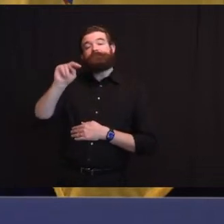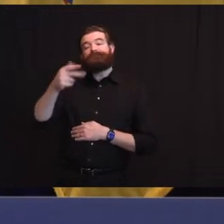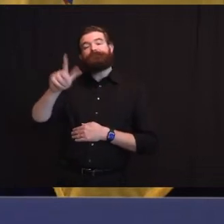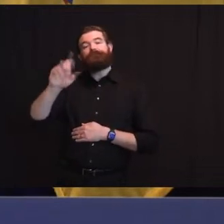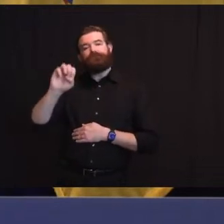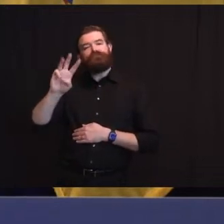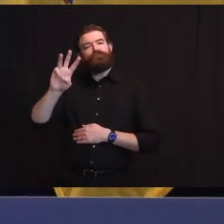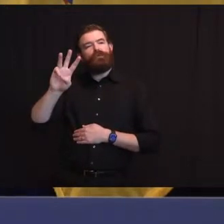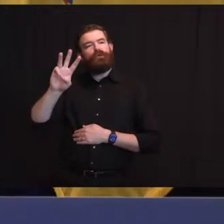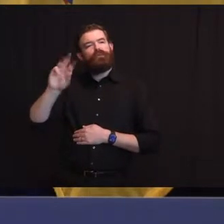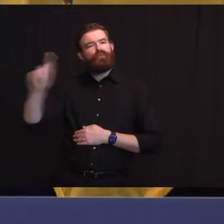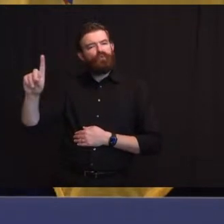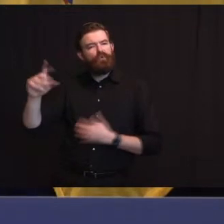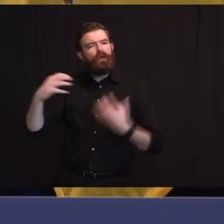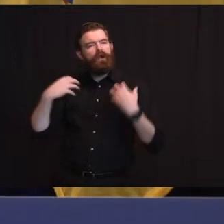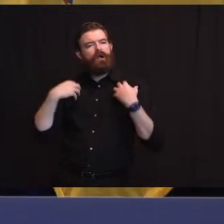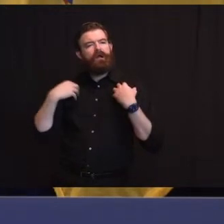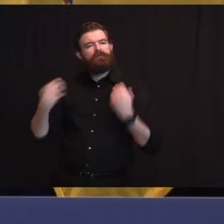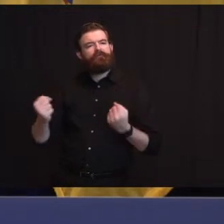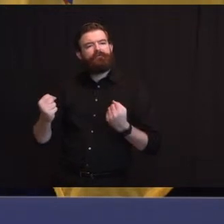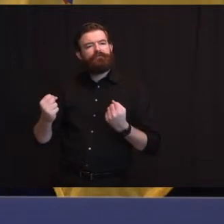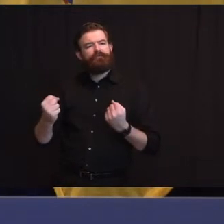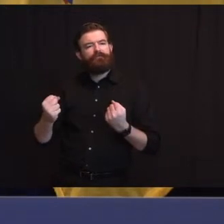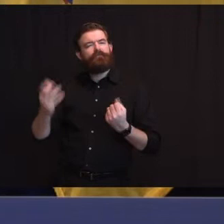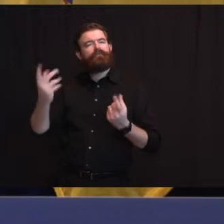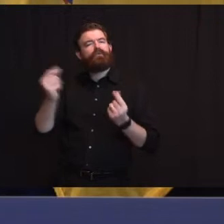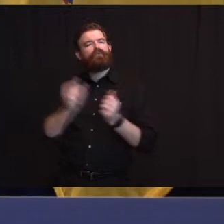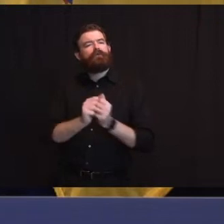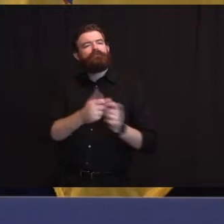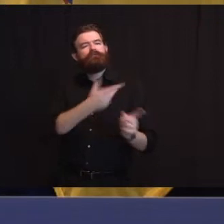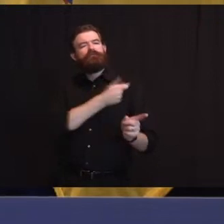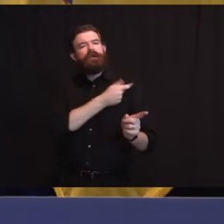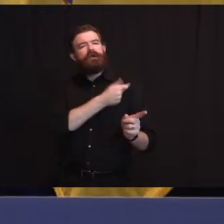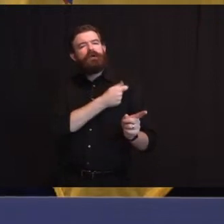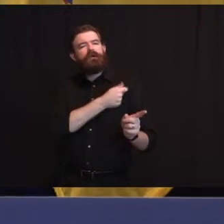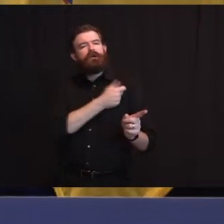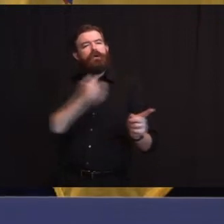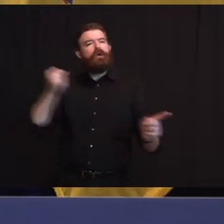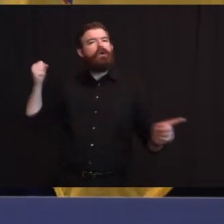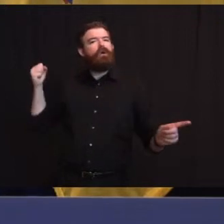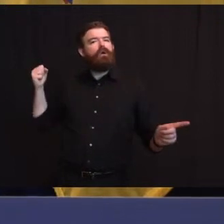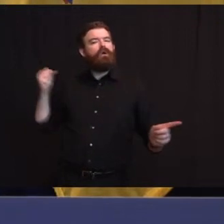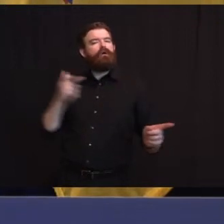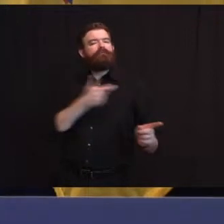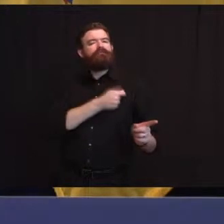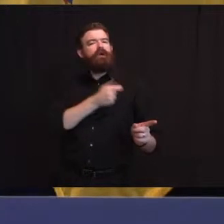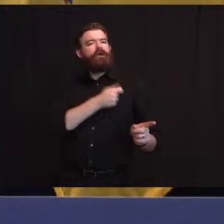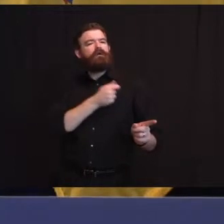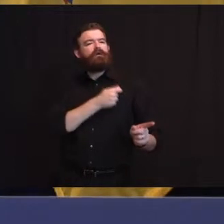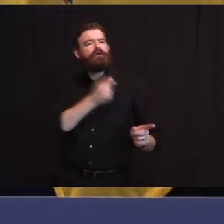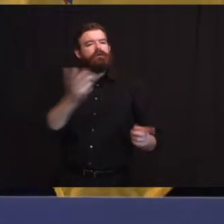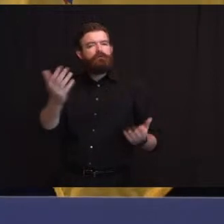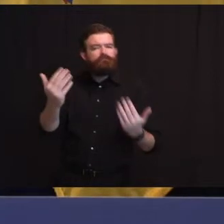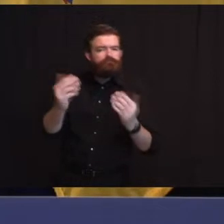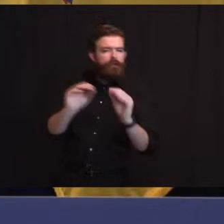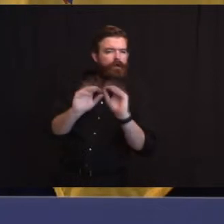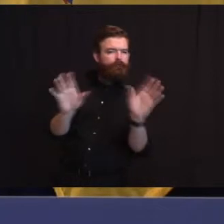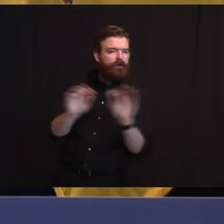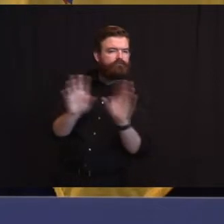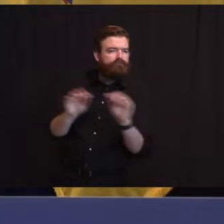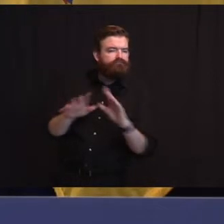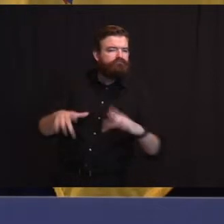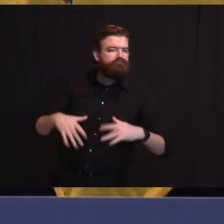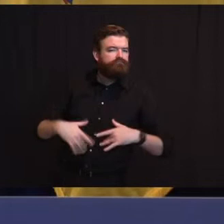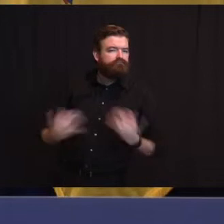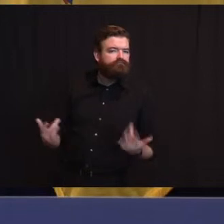-on volunteers and eligible for the vaccine, but it seems the state may be disputing that. Can you clarify or provide any additional